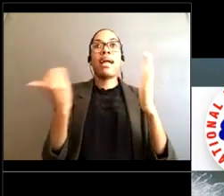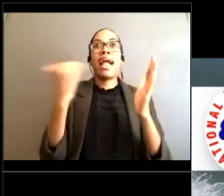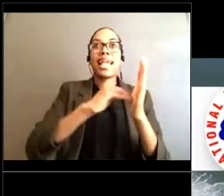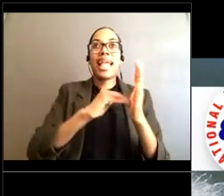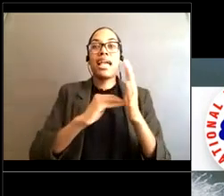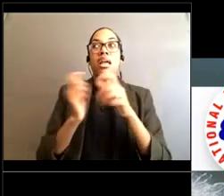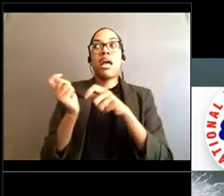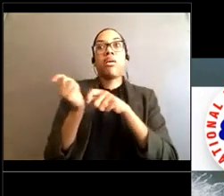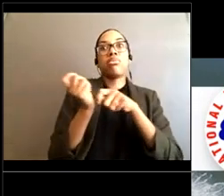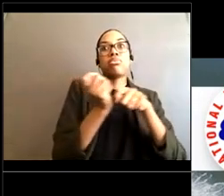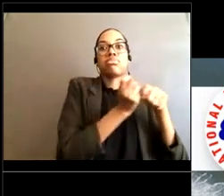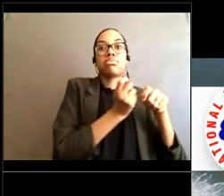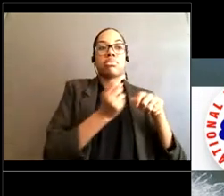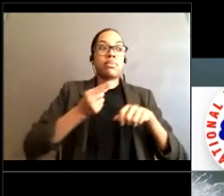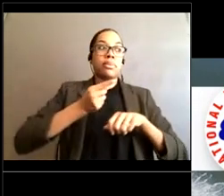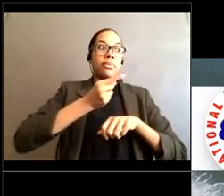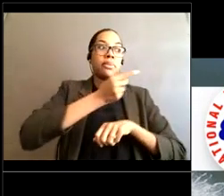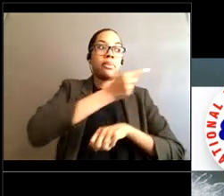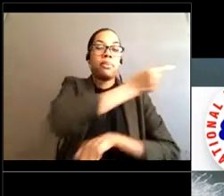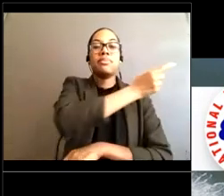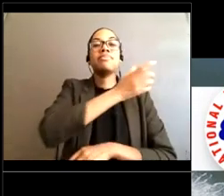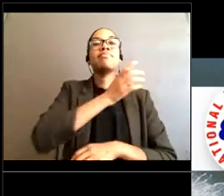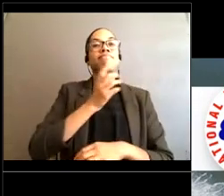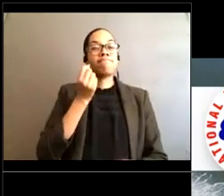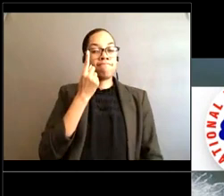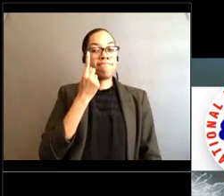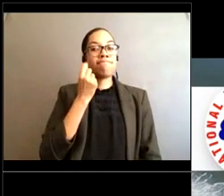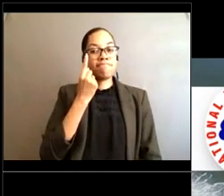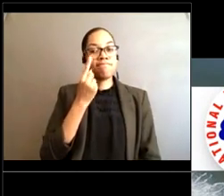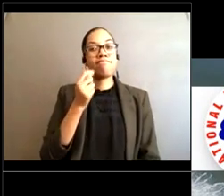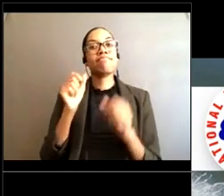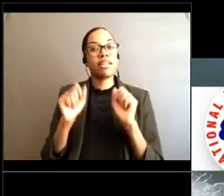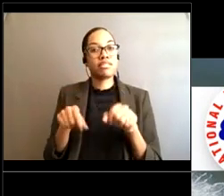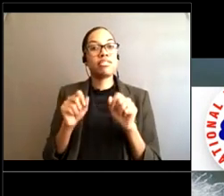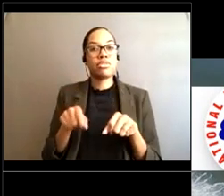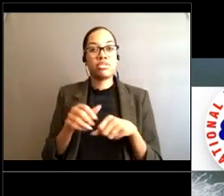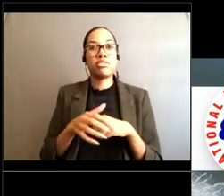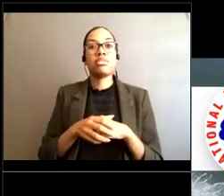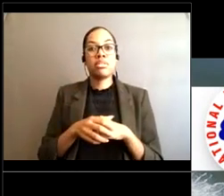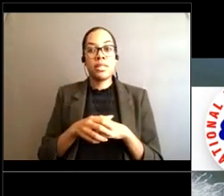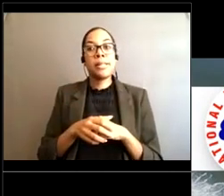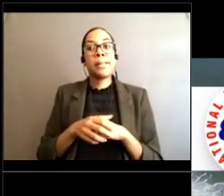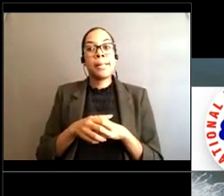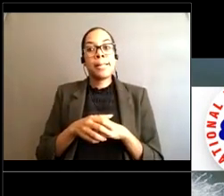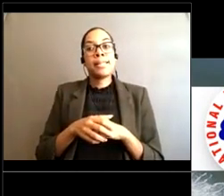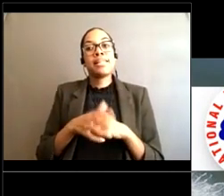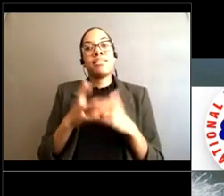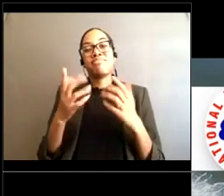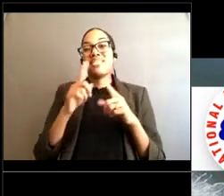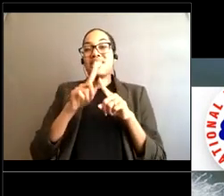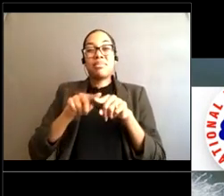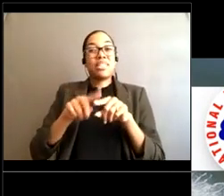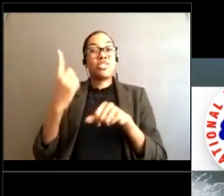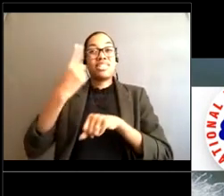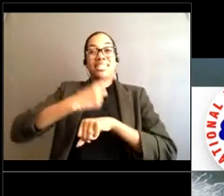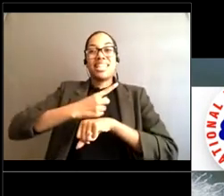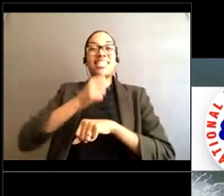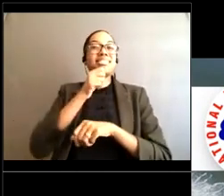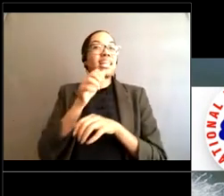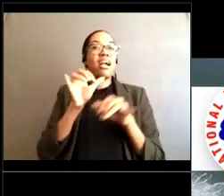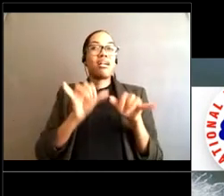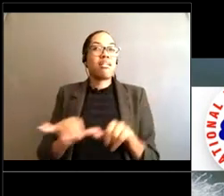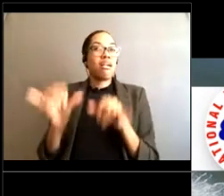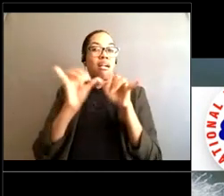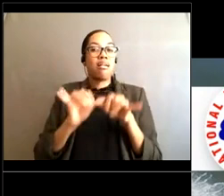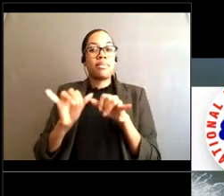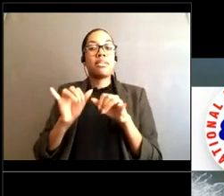and that's where the long shore current would come in It's usually I mean it depends on the day I guess but usually not quite as strong